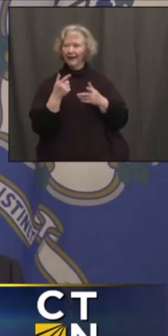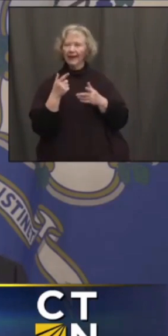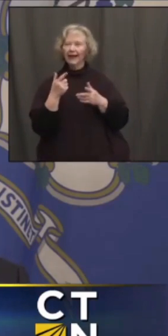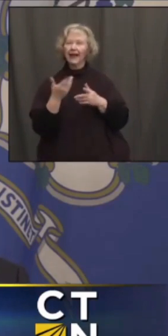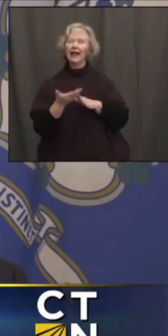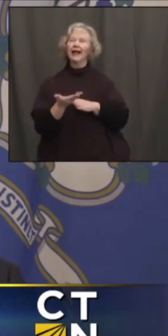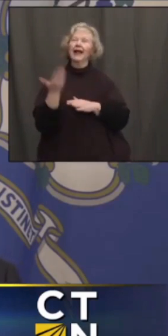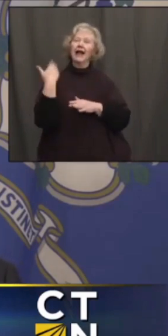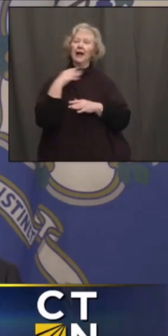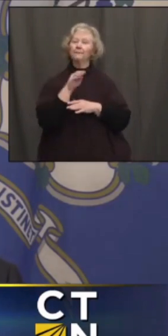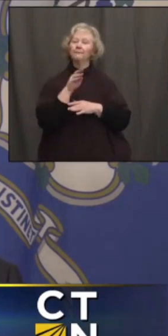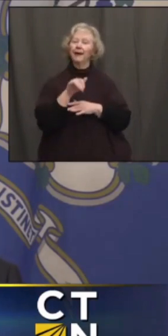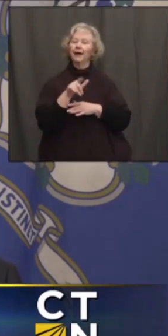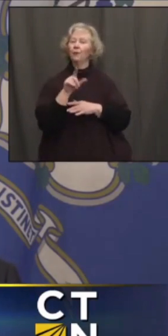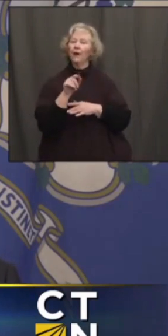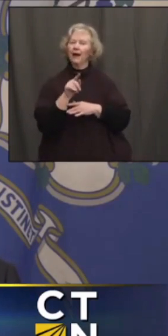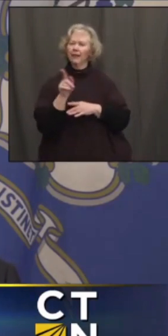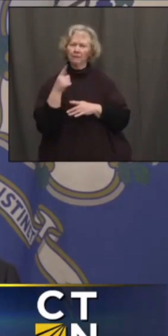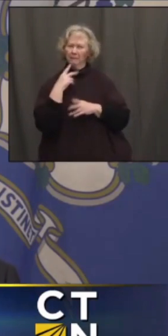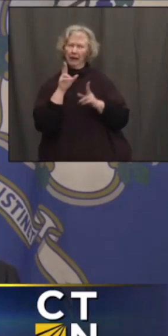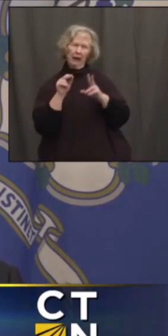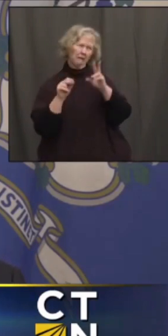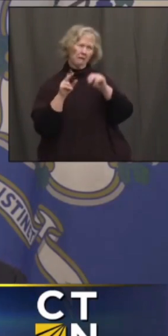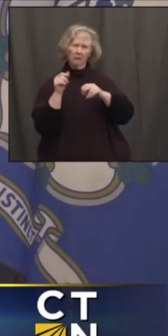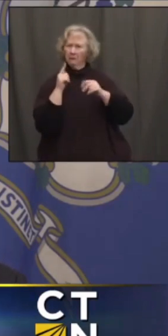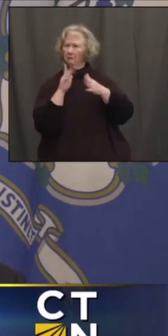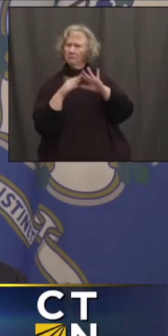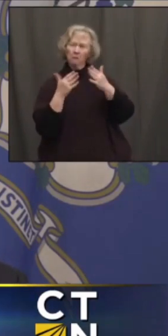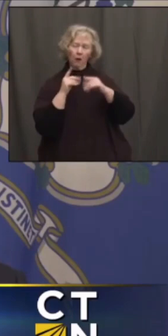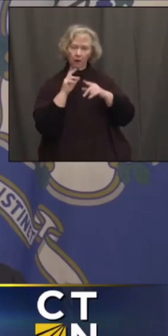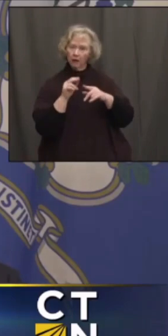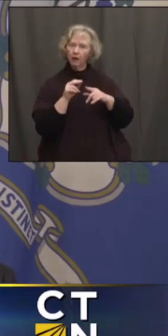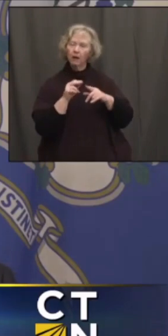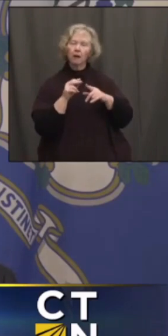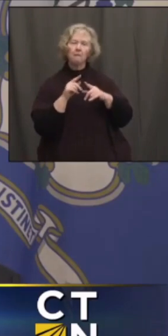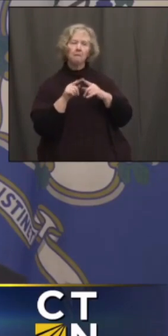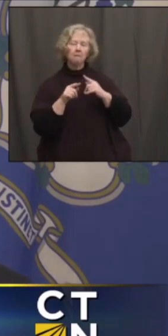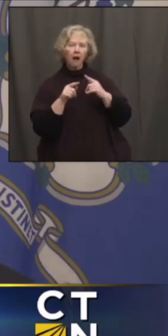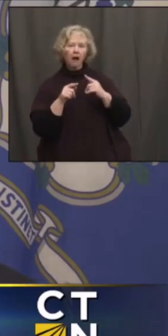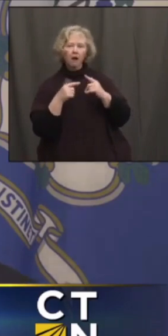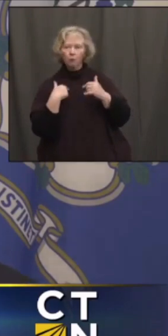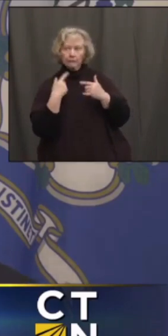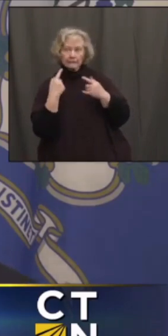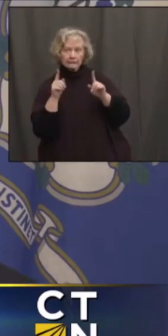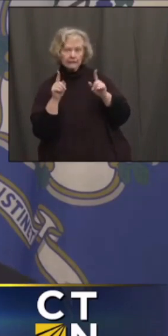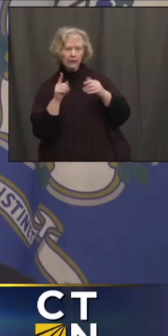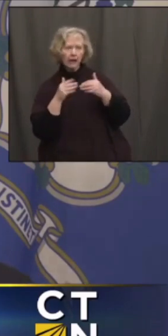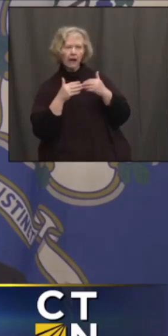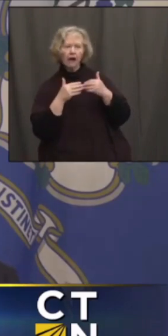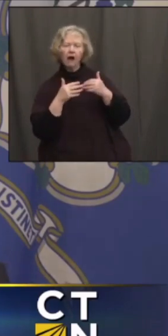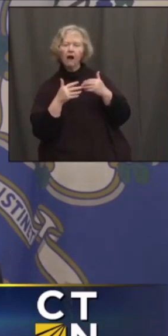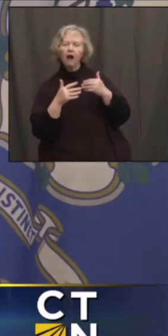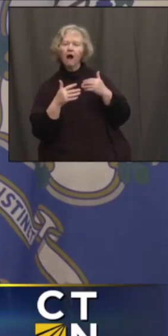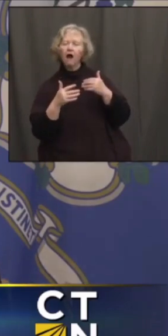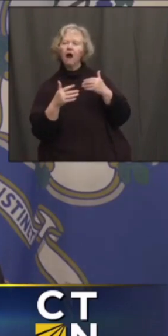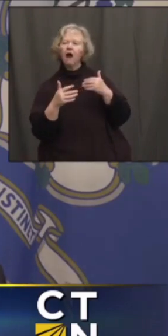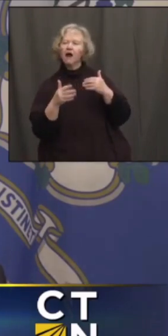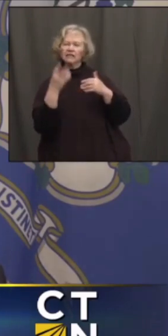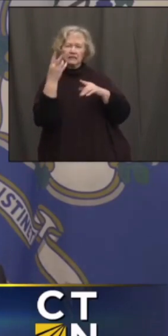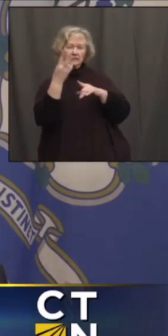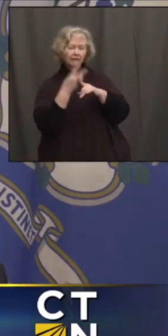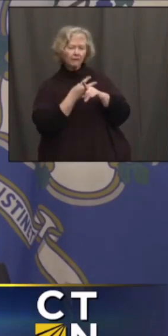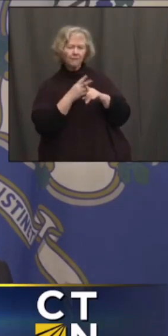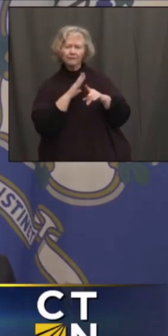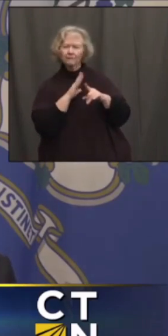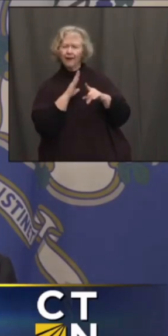20th, and we started. And for the next seven months, the infection rate went down. Then there was a nationwide blip for a few months